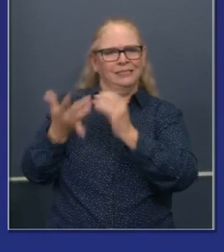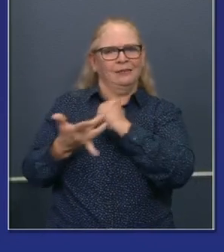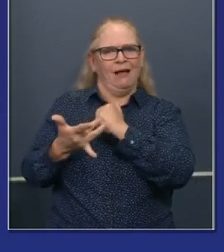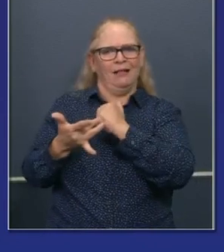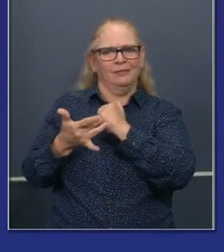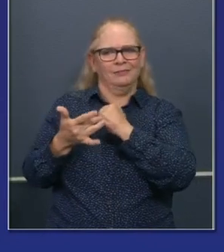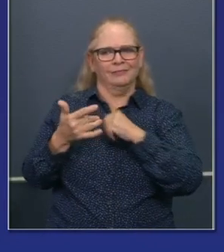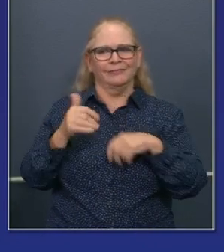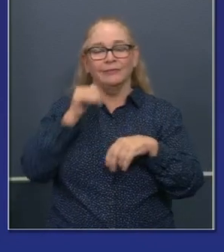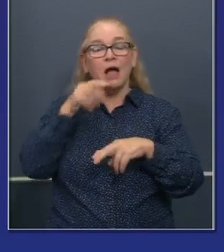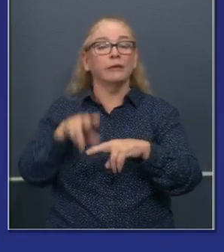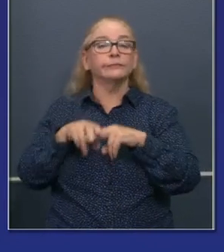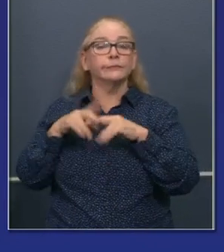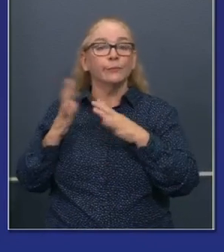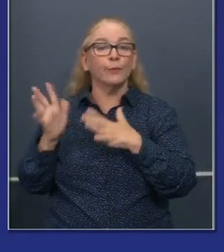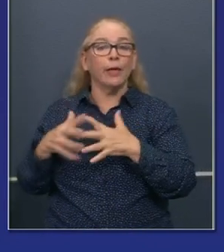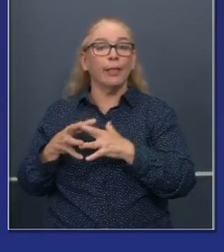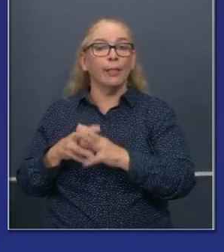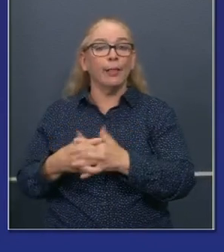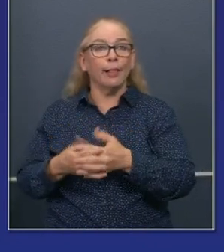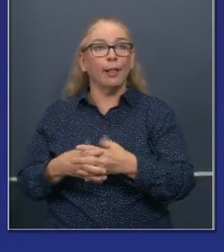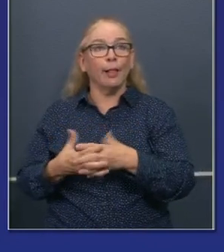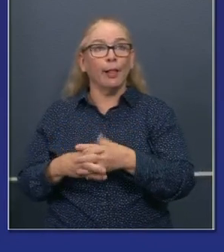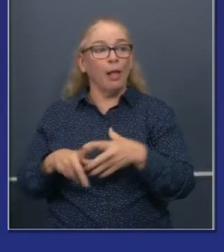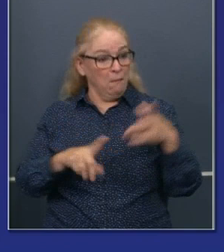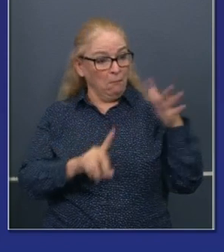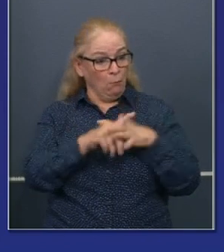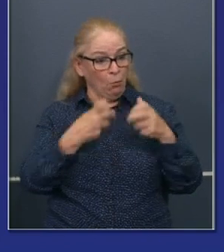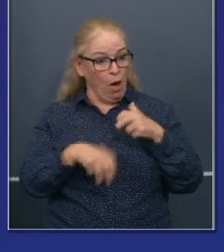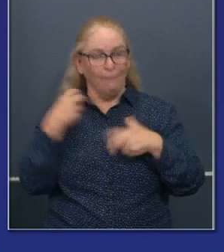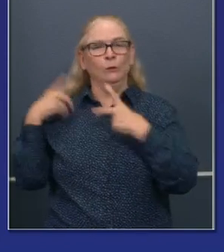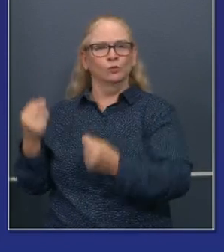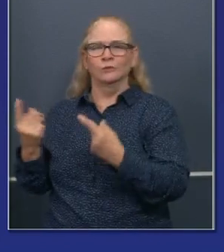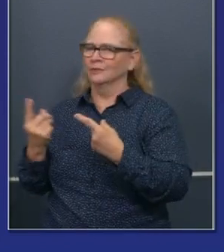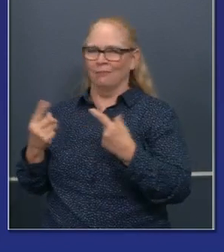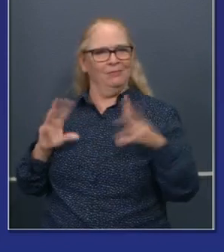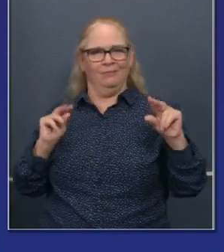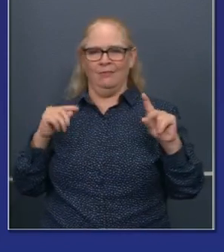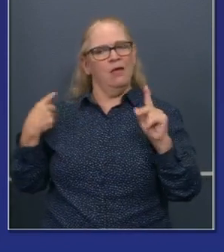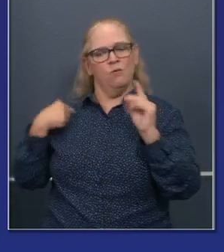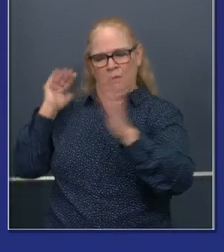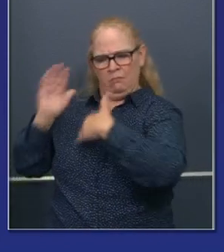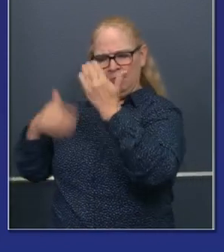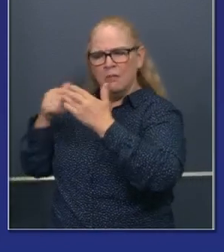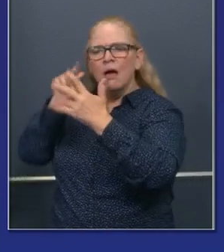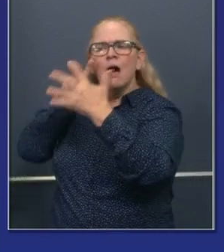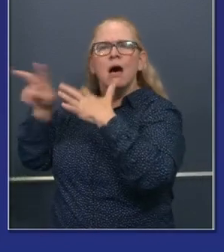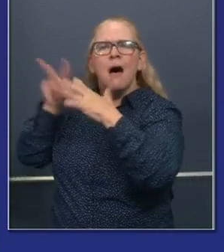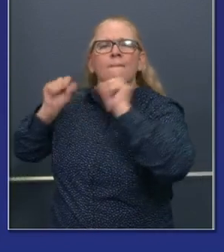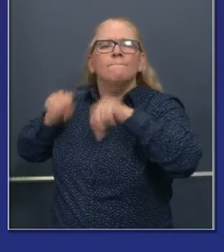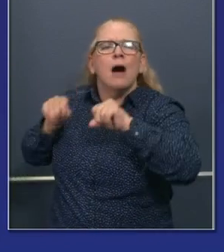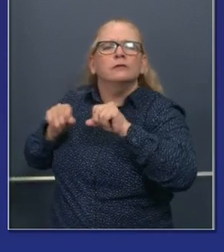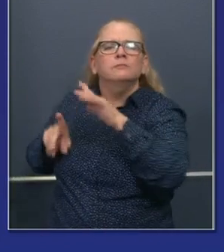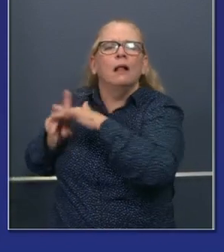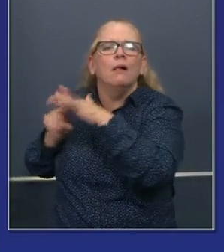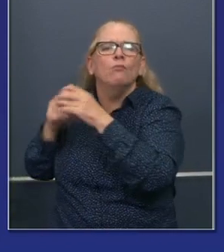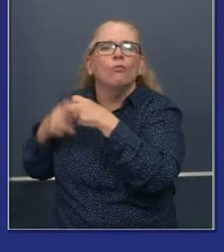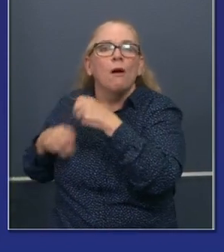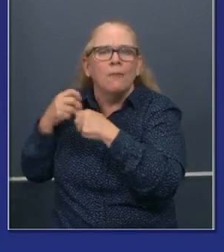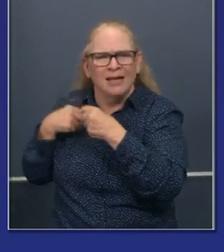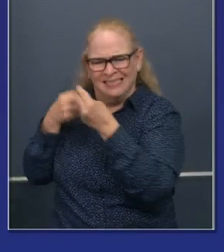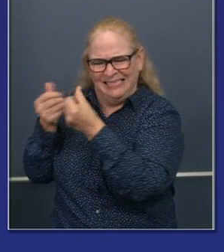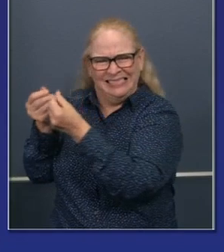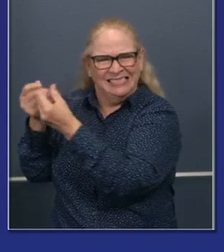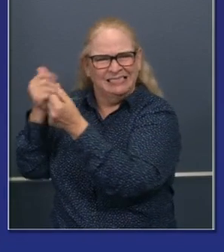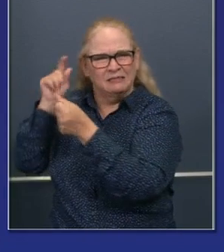and respond. Uh, and that's why we created this office of digital innovation. Uh, that's why we're putting together, uh, band of people that are